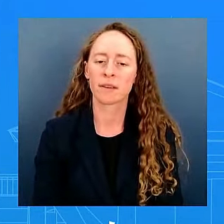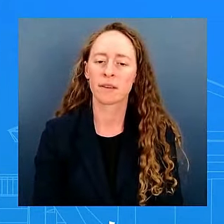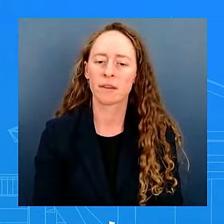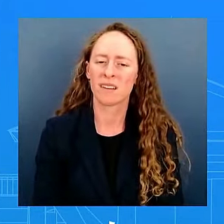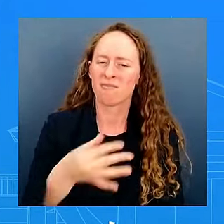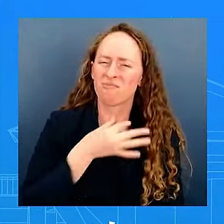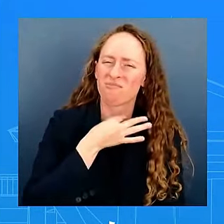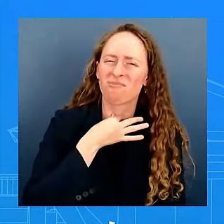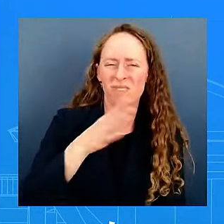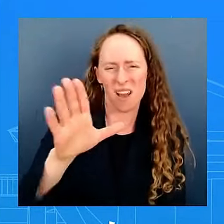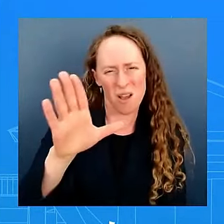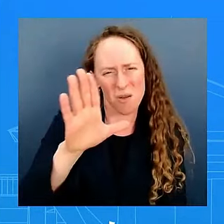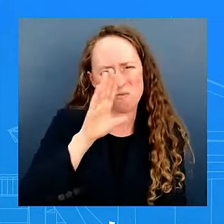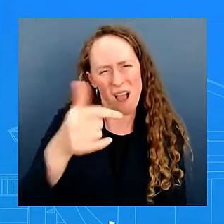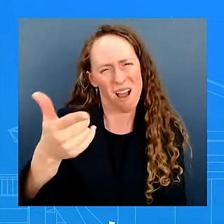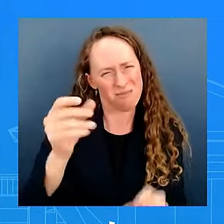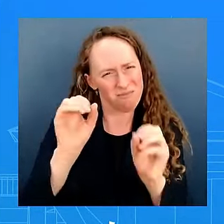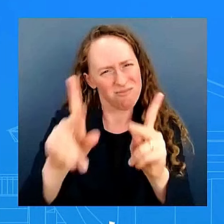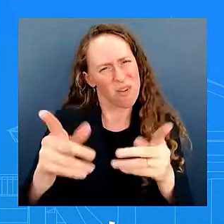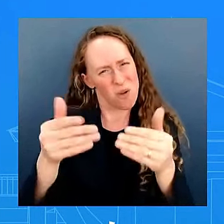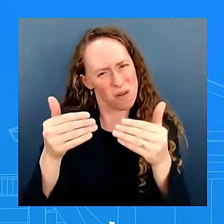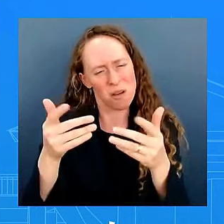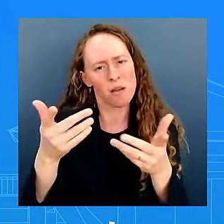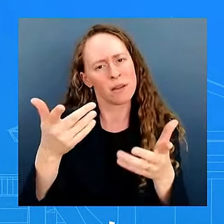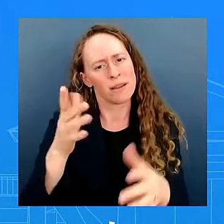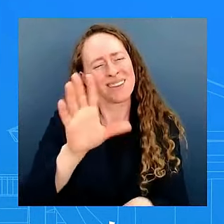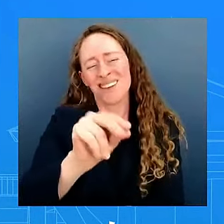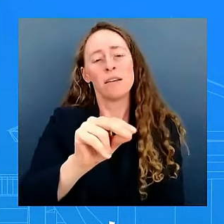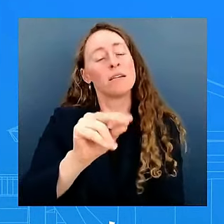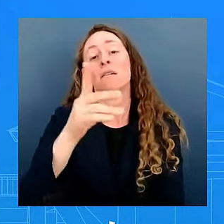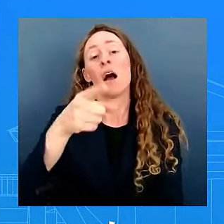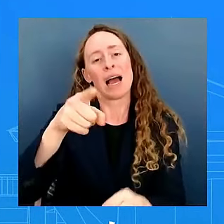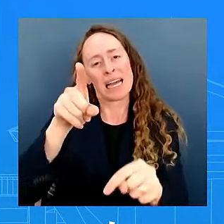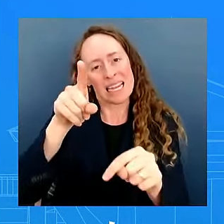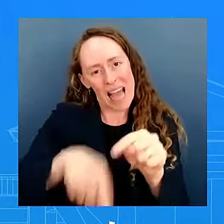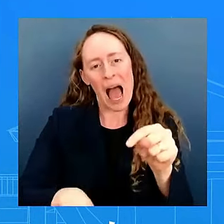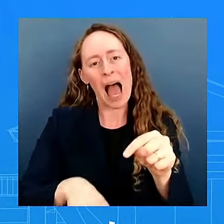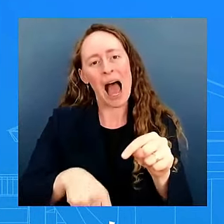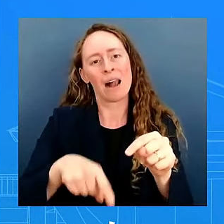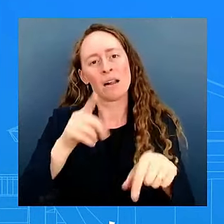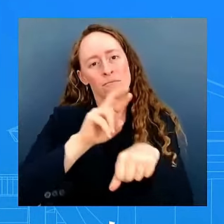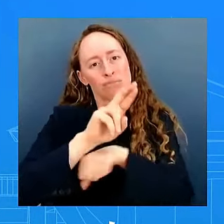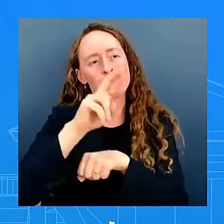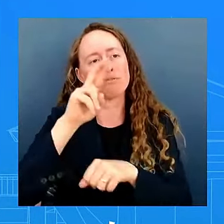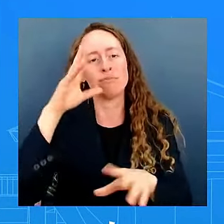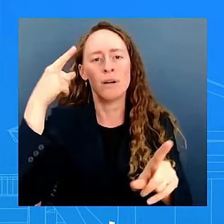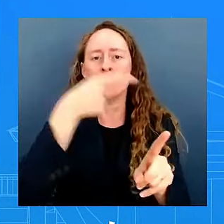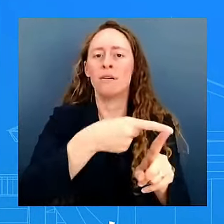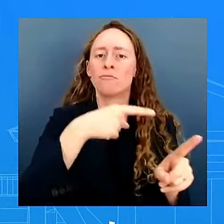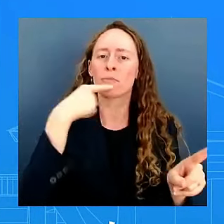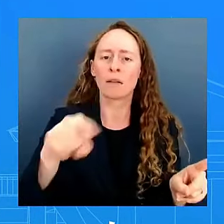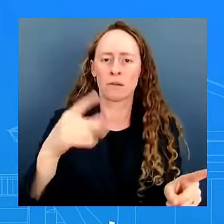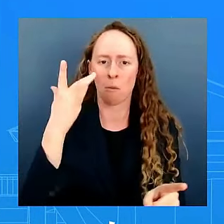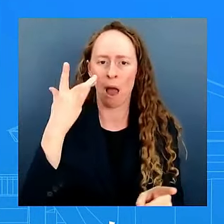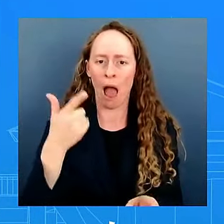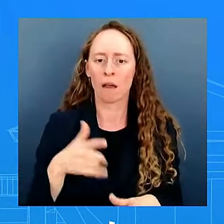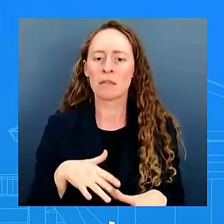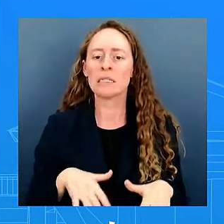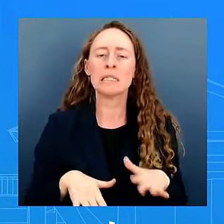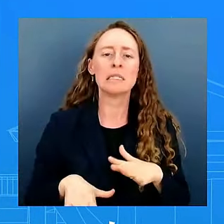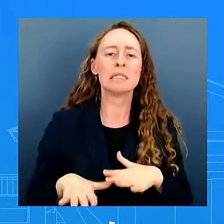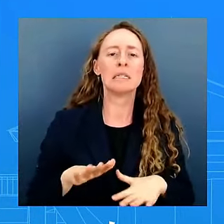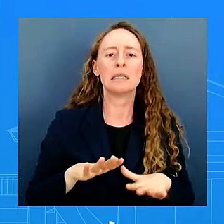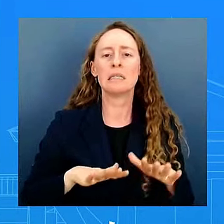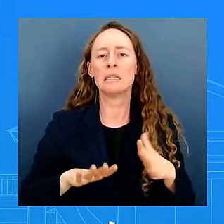uh i'm not going to go i got this question yesterday i'm not going to deliberate here i'm not going to get into specifics from here